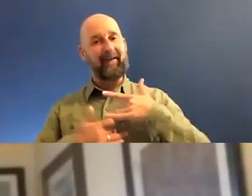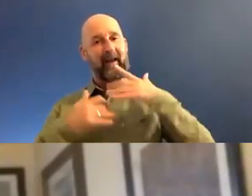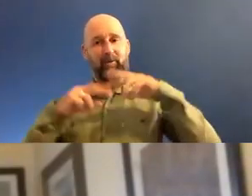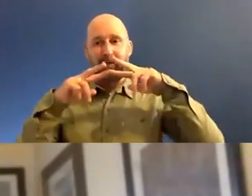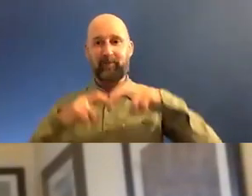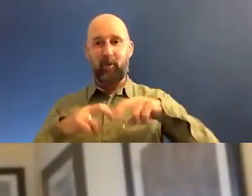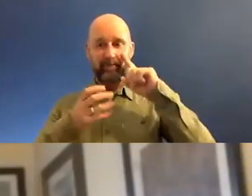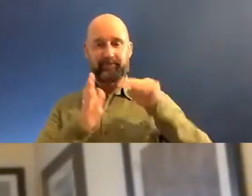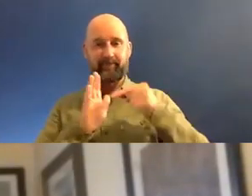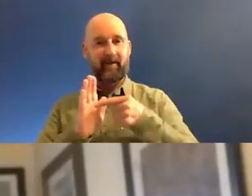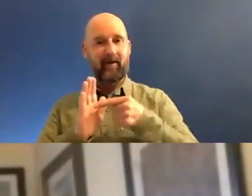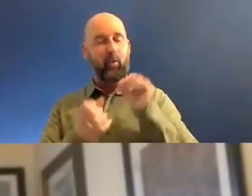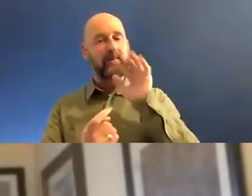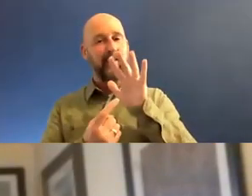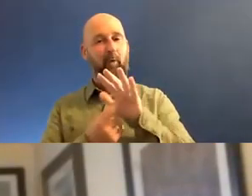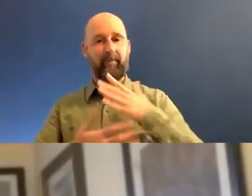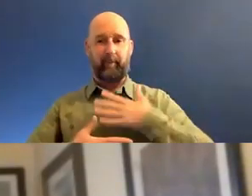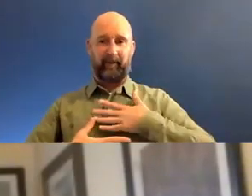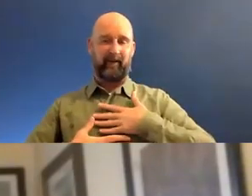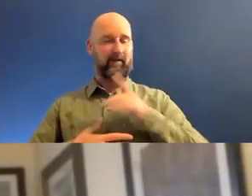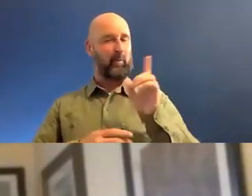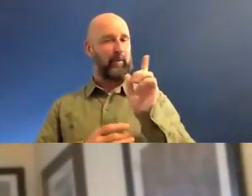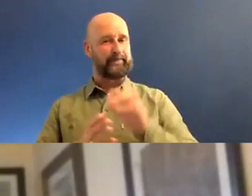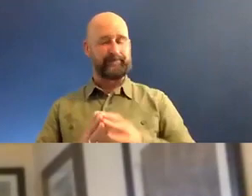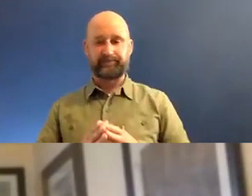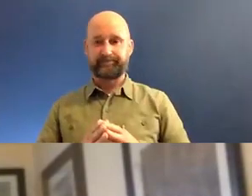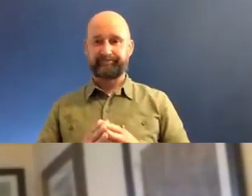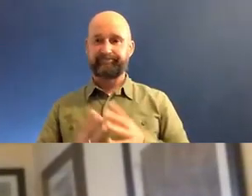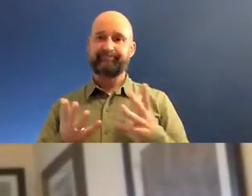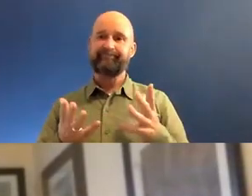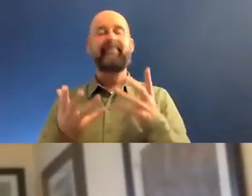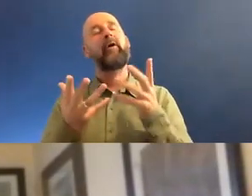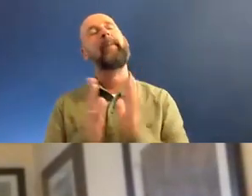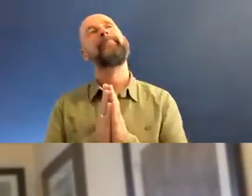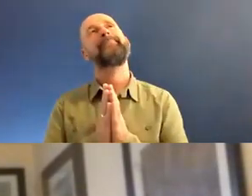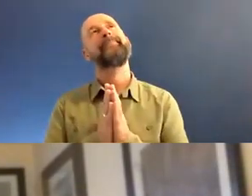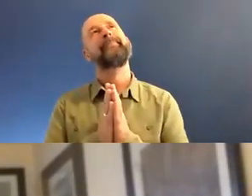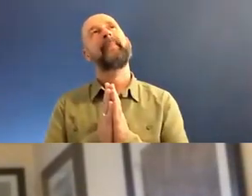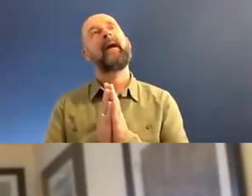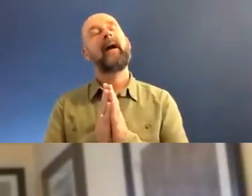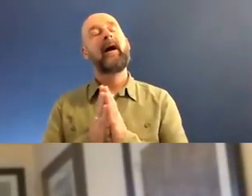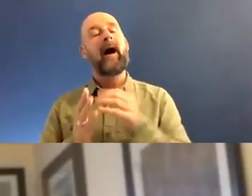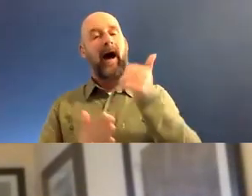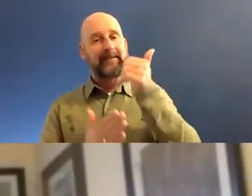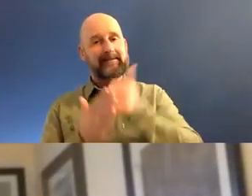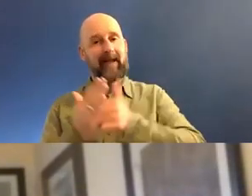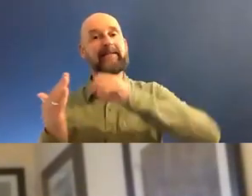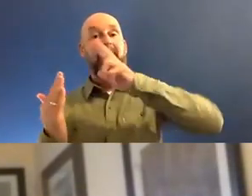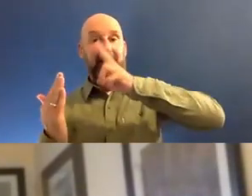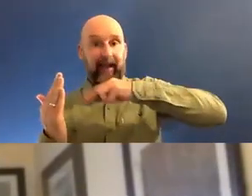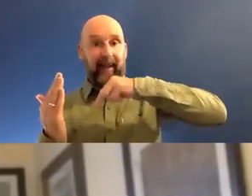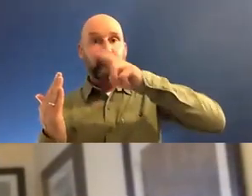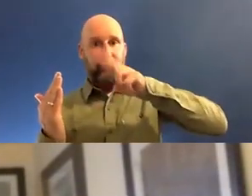for me, what was more important was, um, um, okay. I started calligraphy properly because I